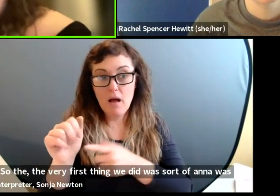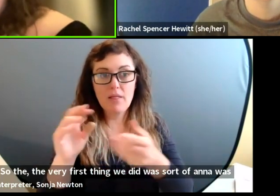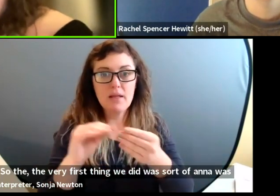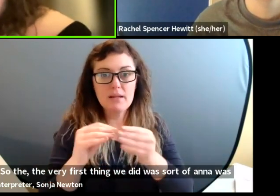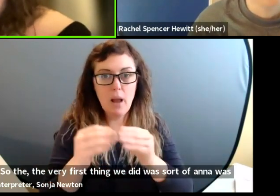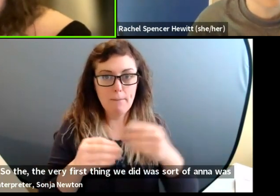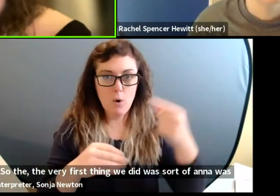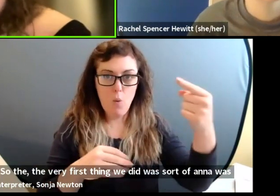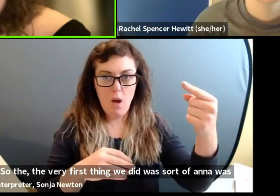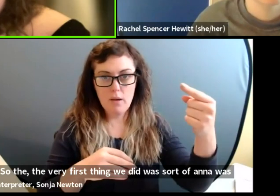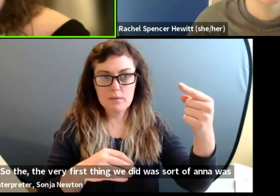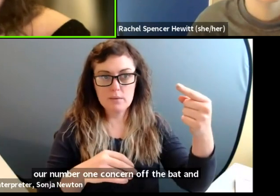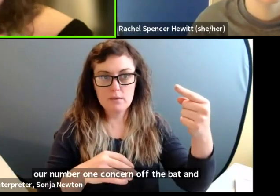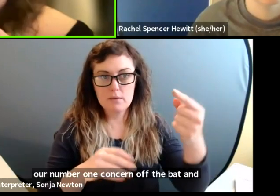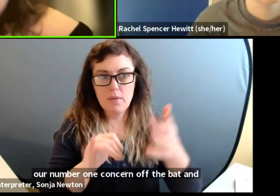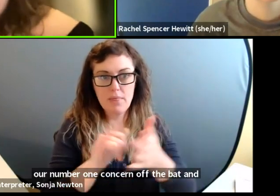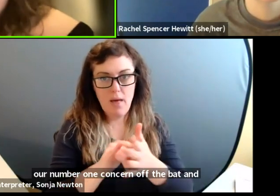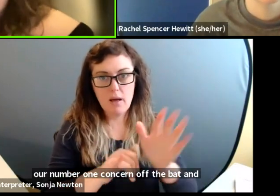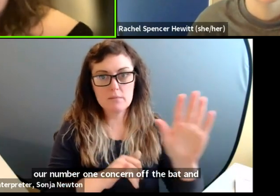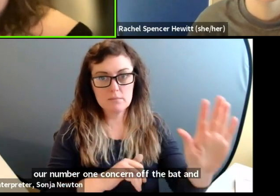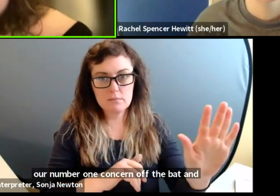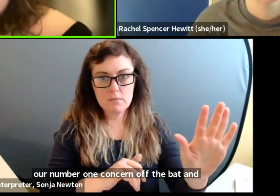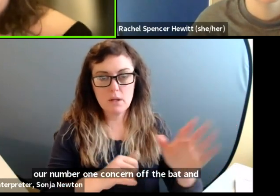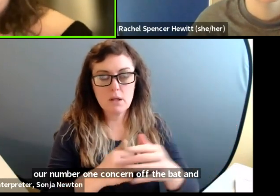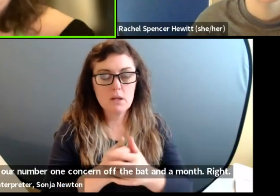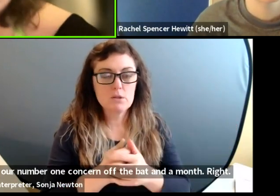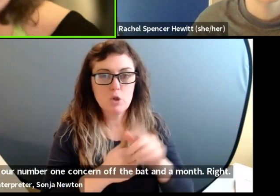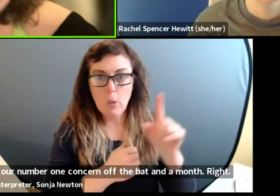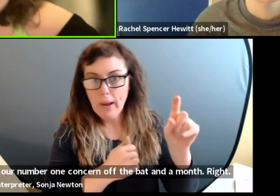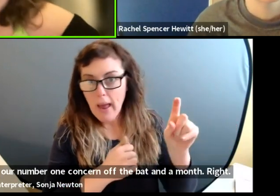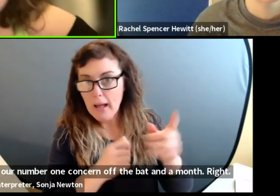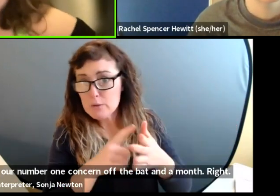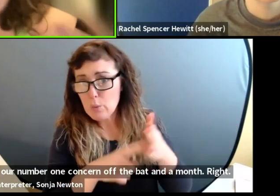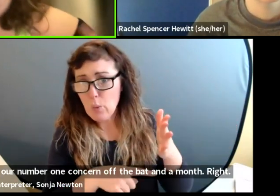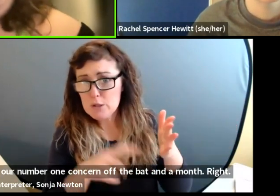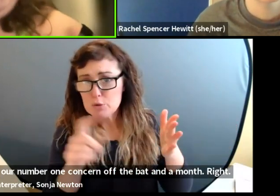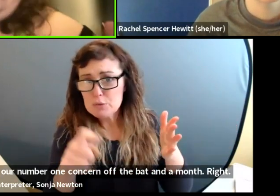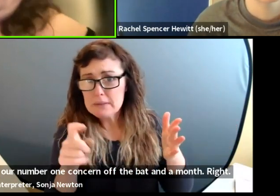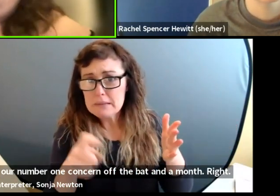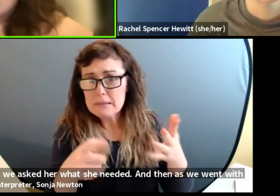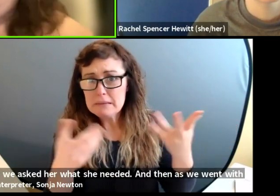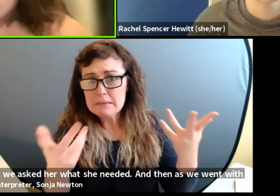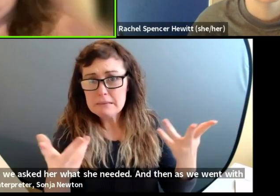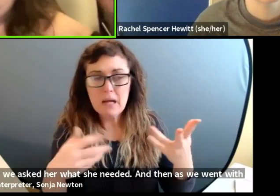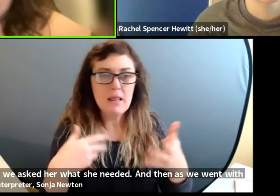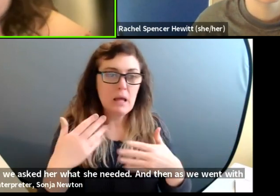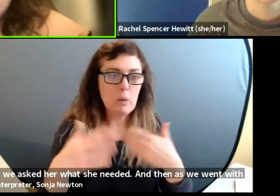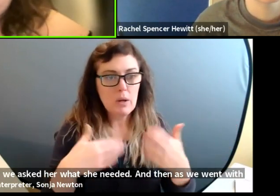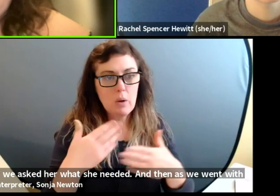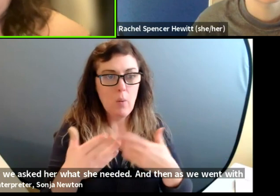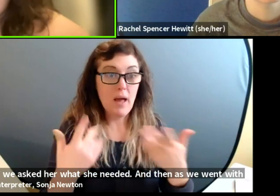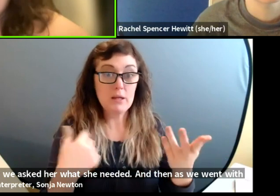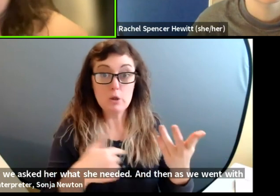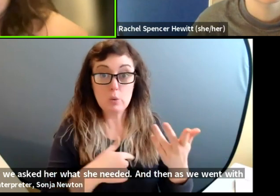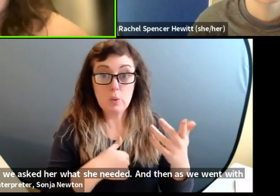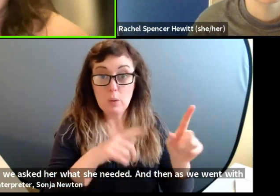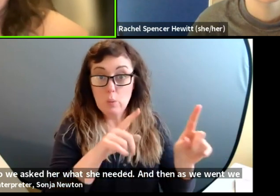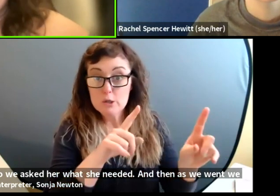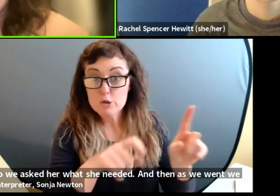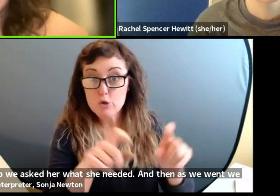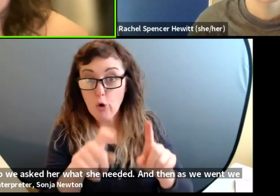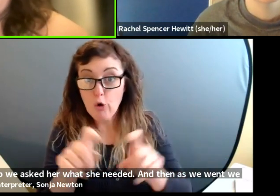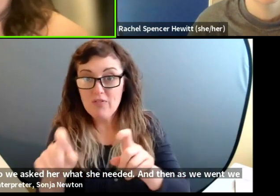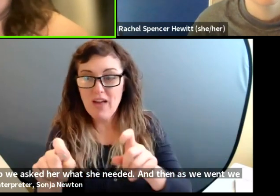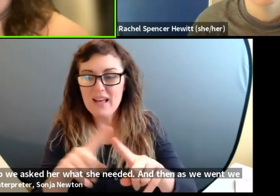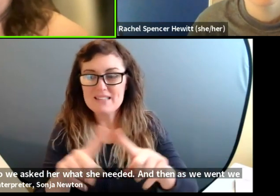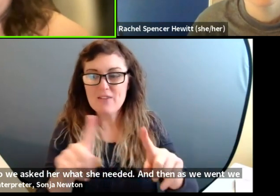off the bat, Anna Munch, playwright. So we asked her what she needed. And then as we went, we started to survey different communities. I mean, we're